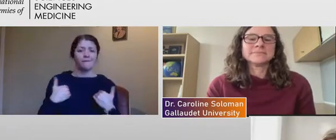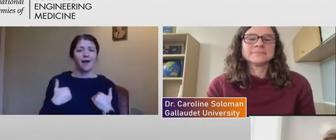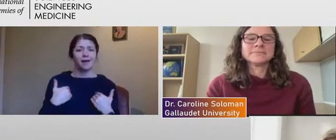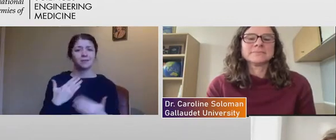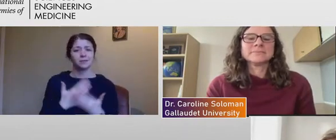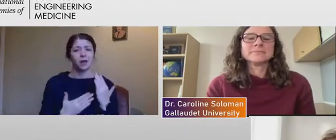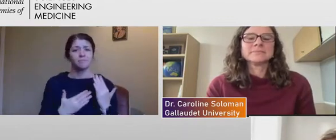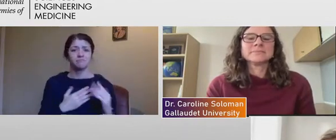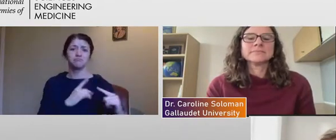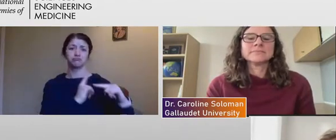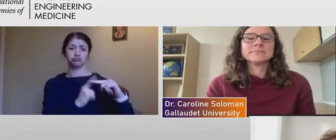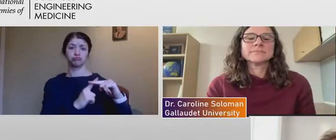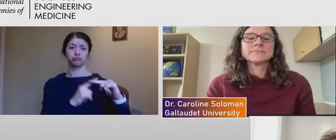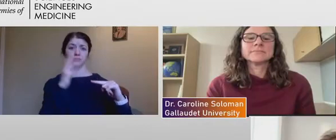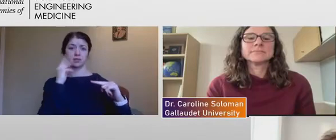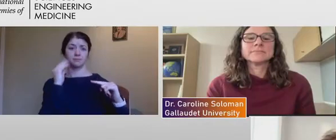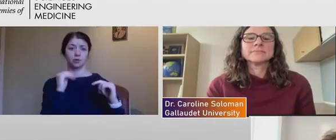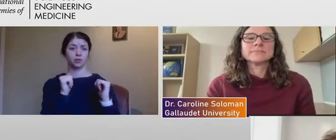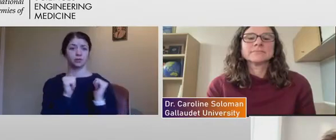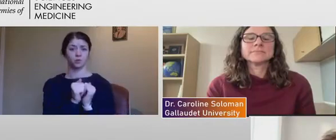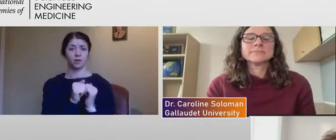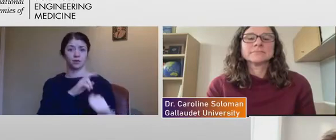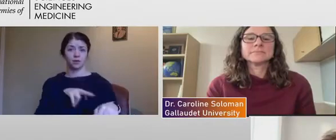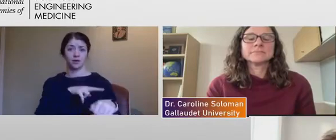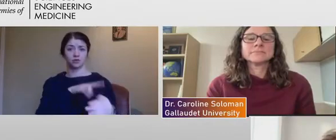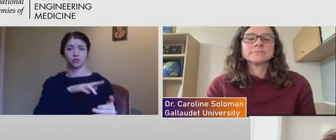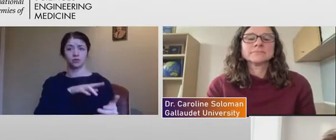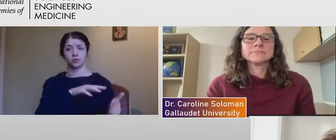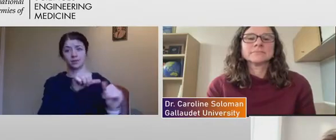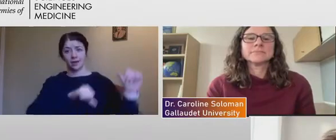Foundation, uh, with the disability. They, um,